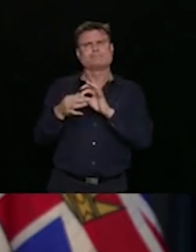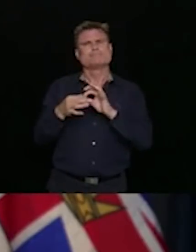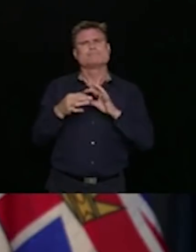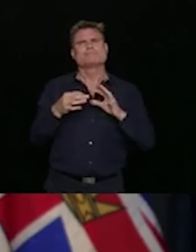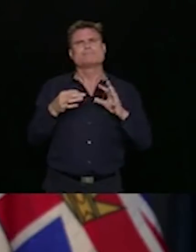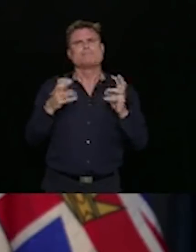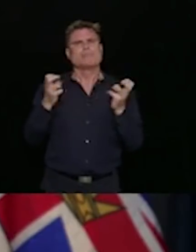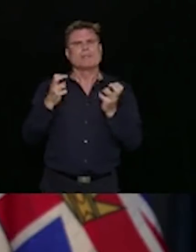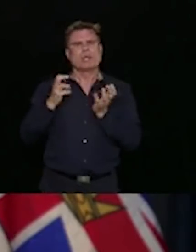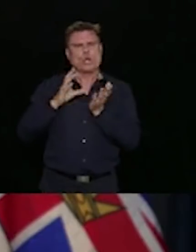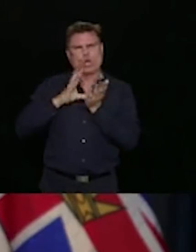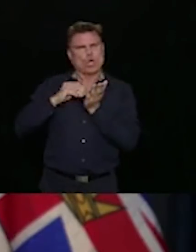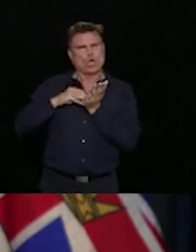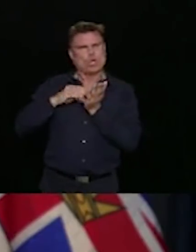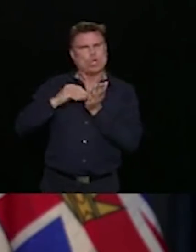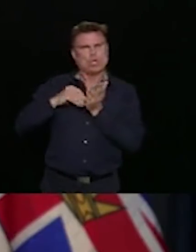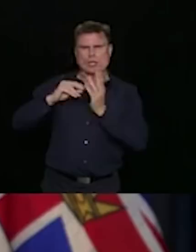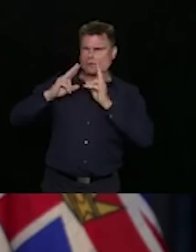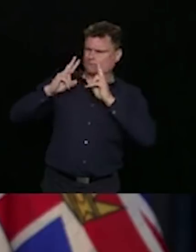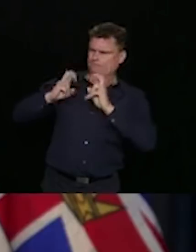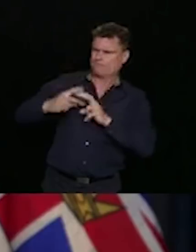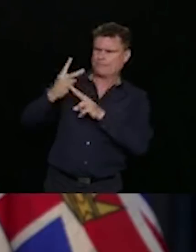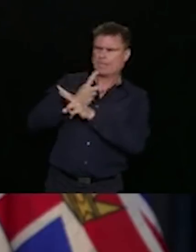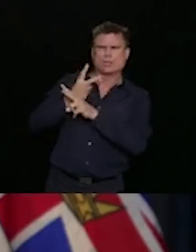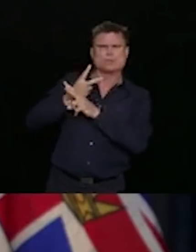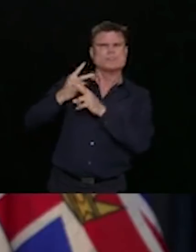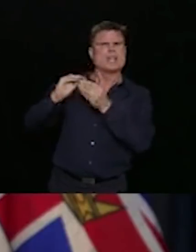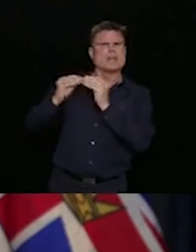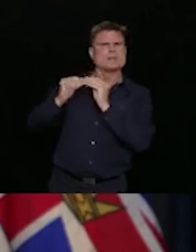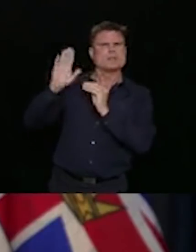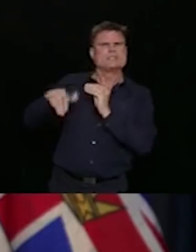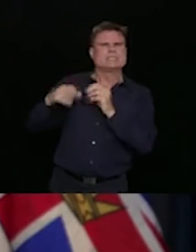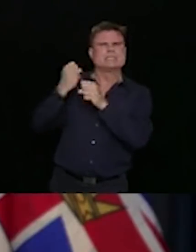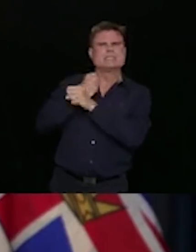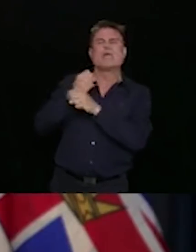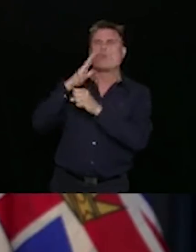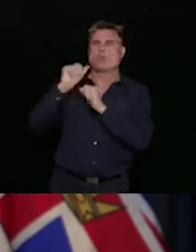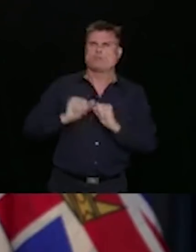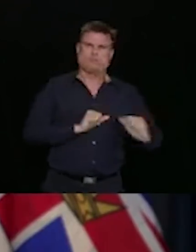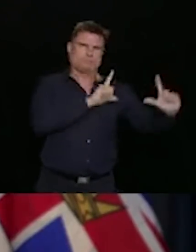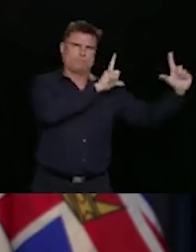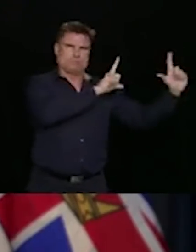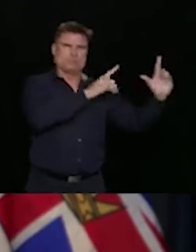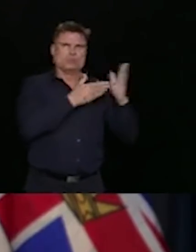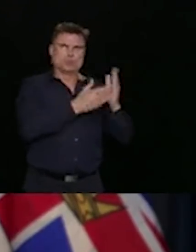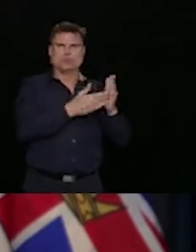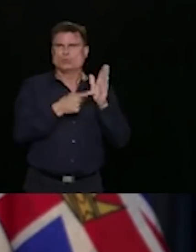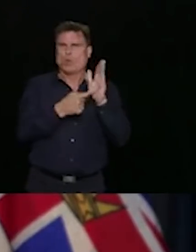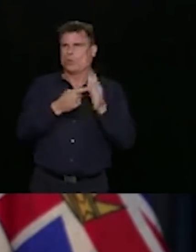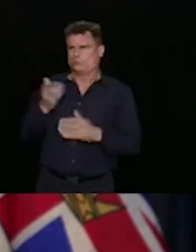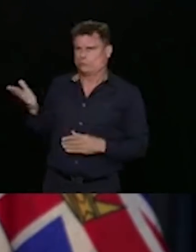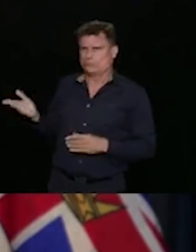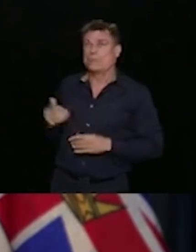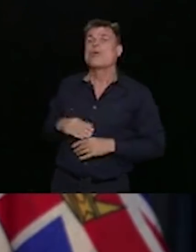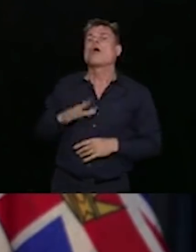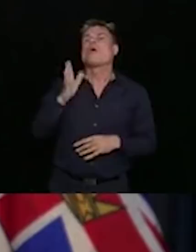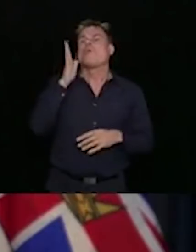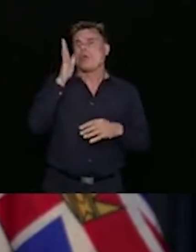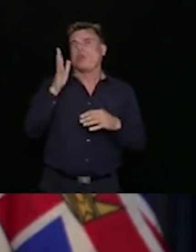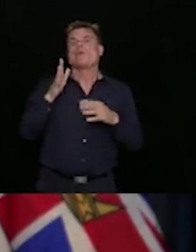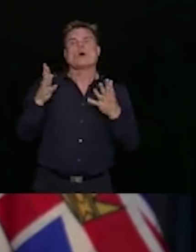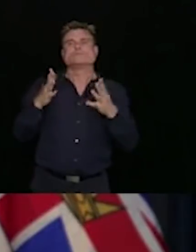Columbia, as well as some preliminary information on the survey that people responded to.